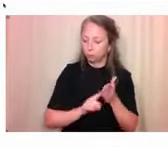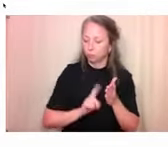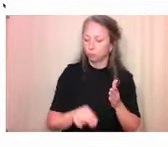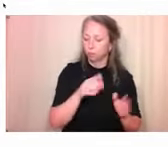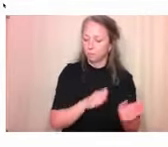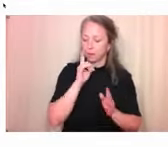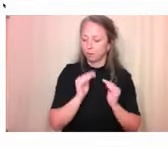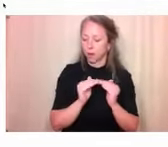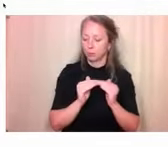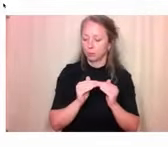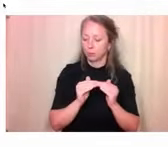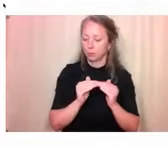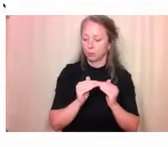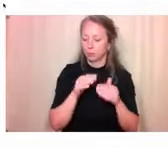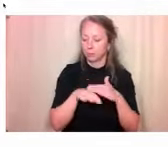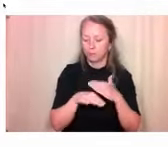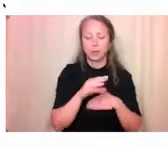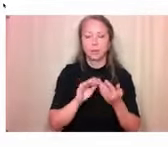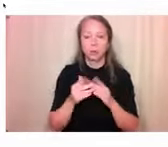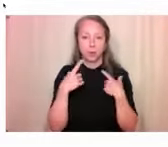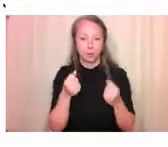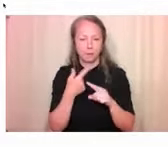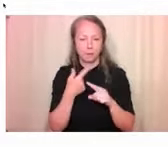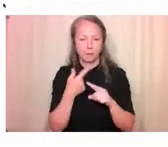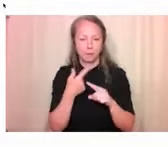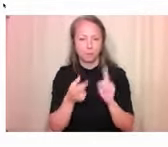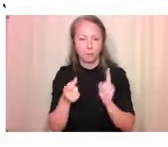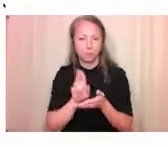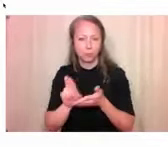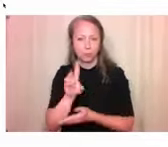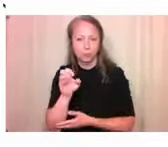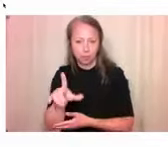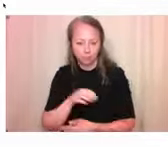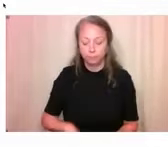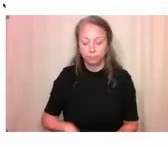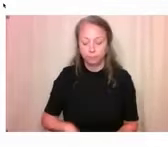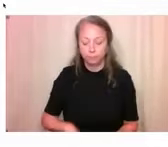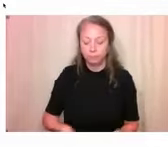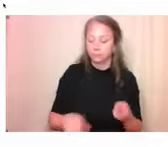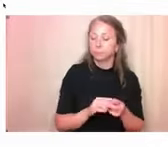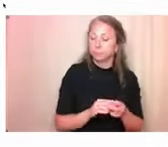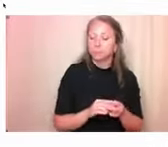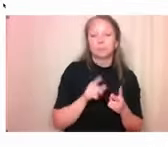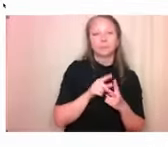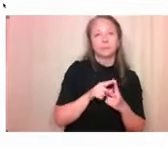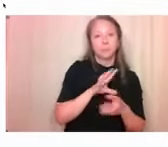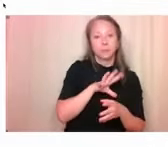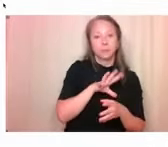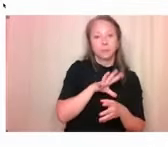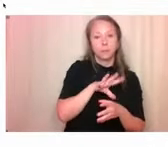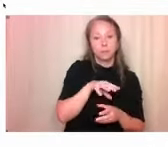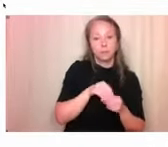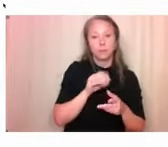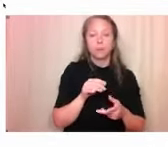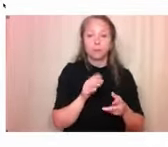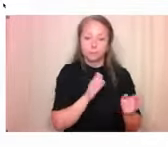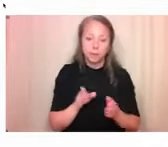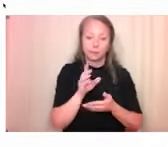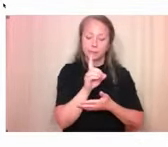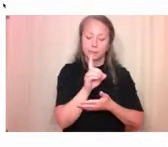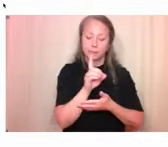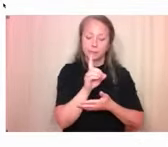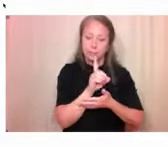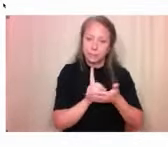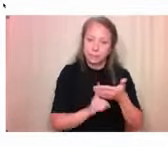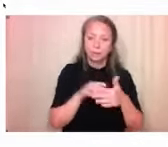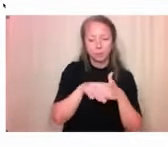Planning. Kate has co-authored reports on the design and implementation of accessibility features in the built environment, as well